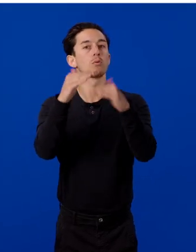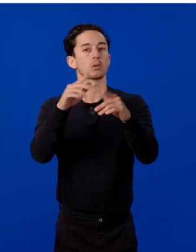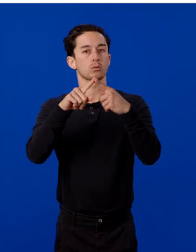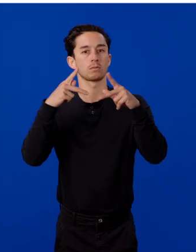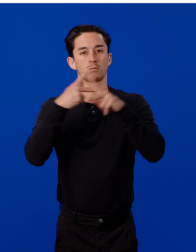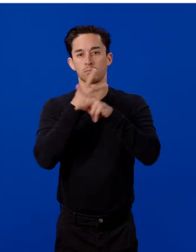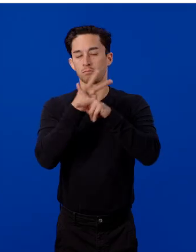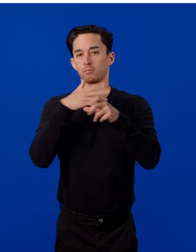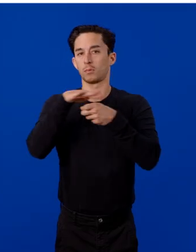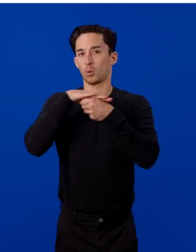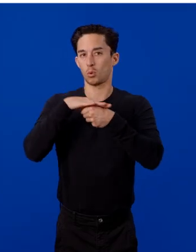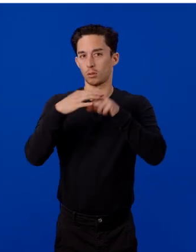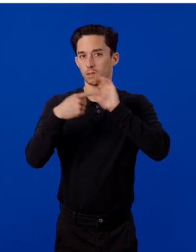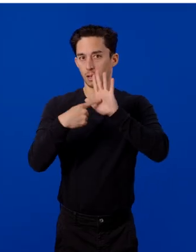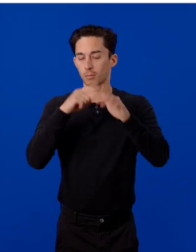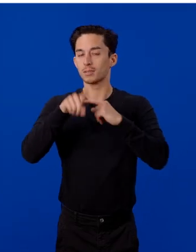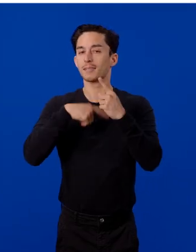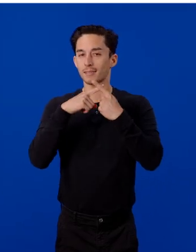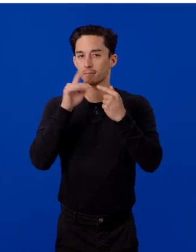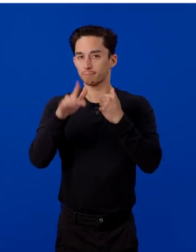quality examples and save them.